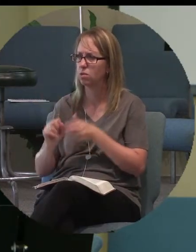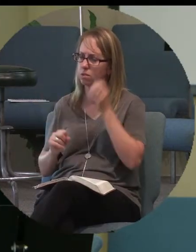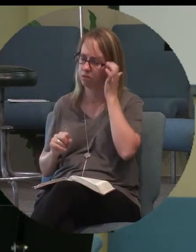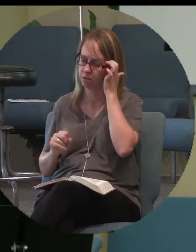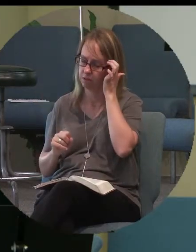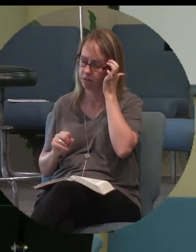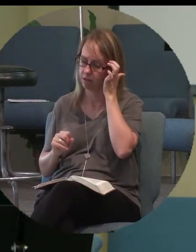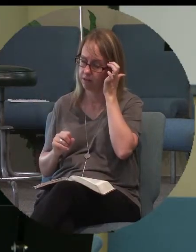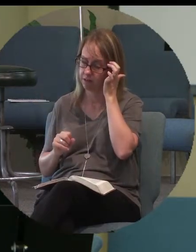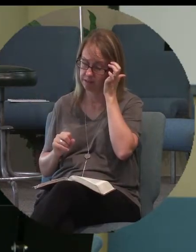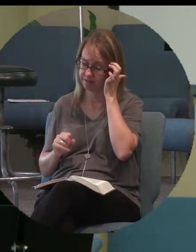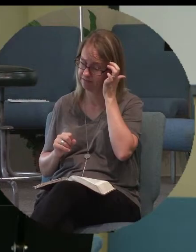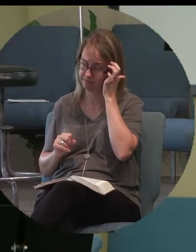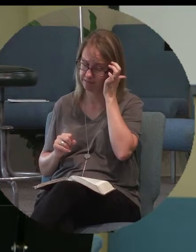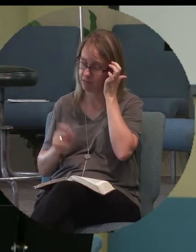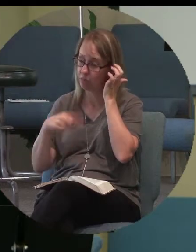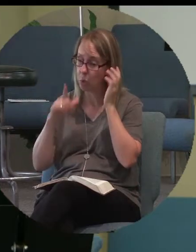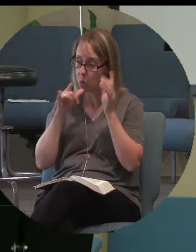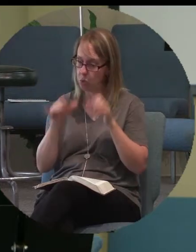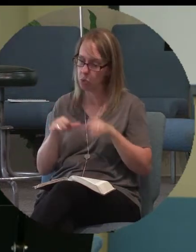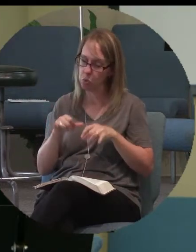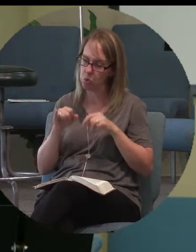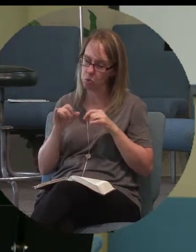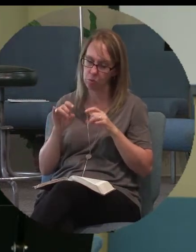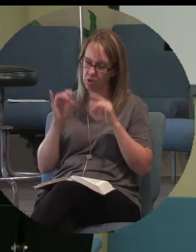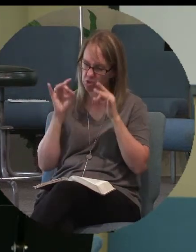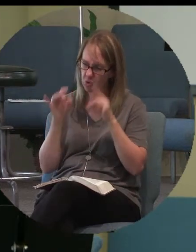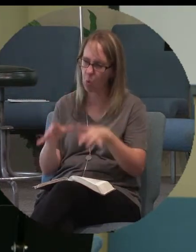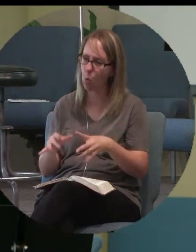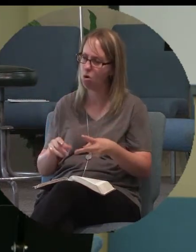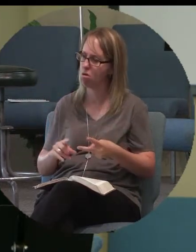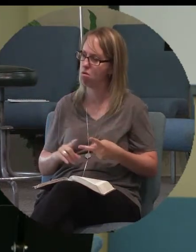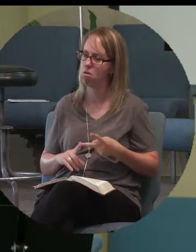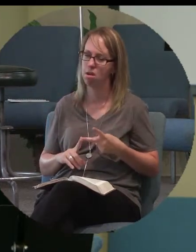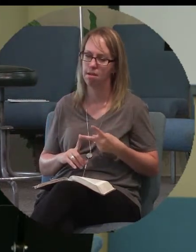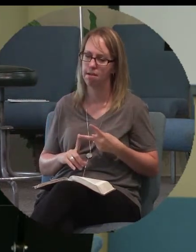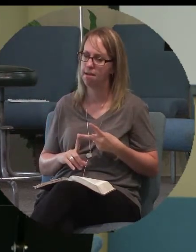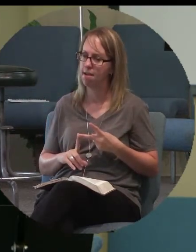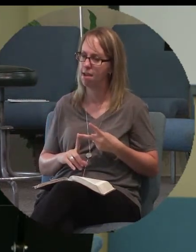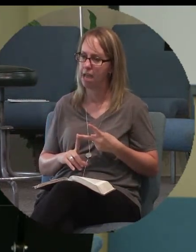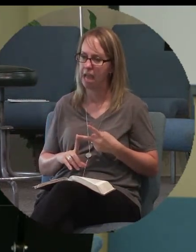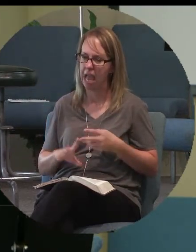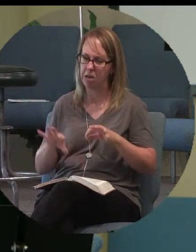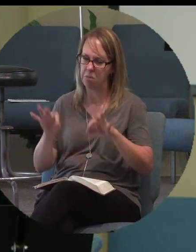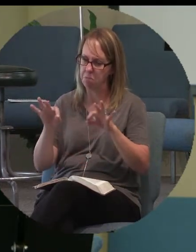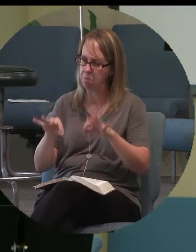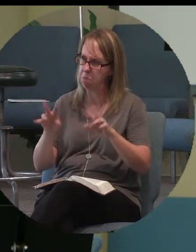and those that scorn and those that belittle